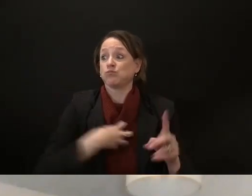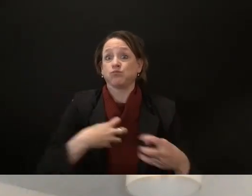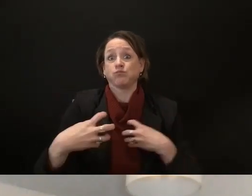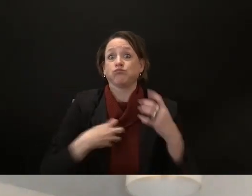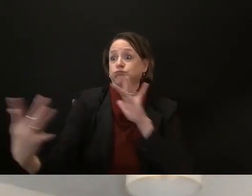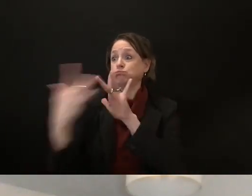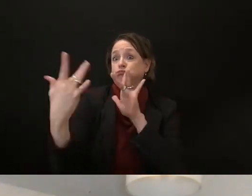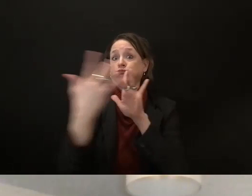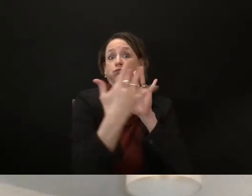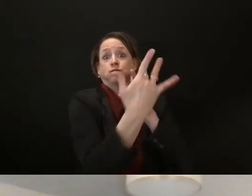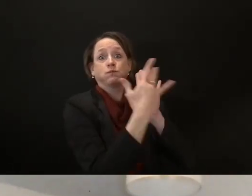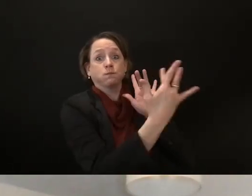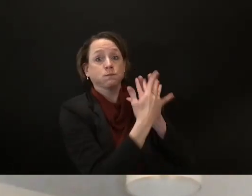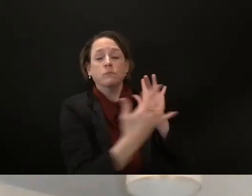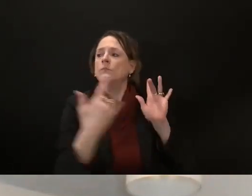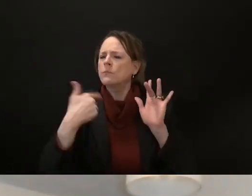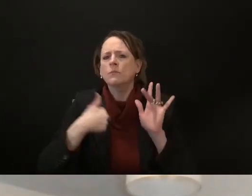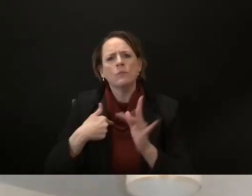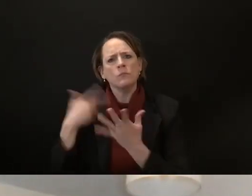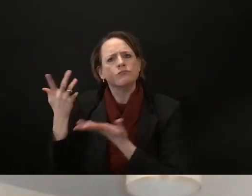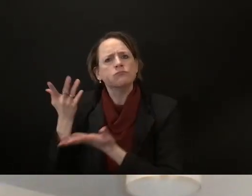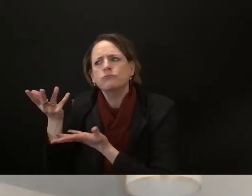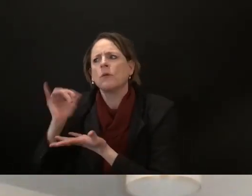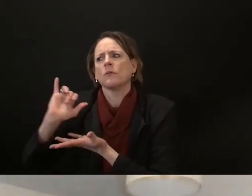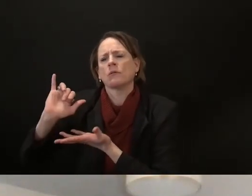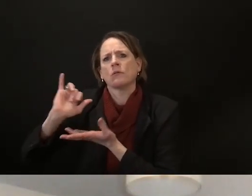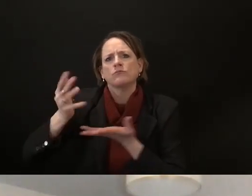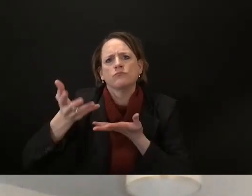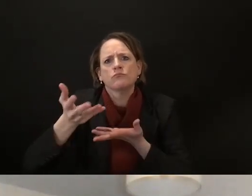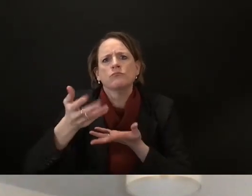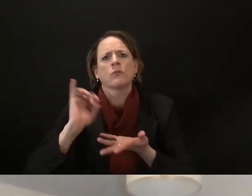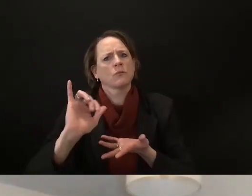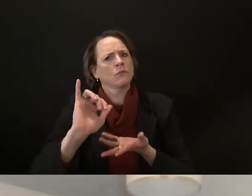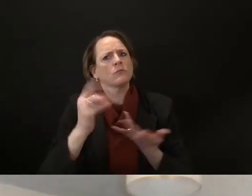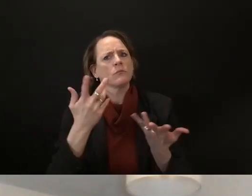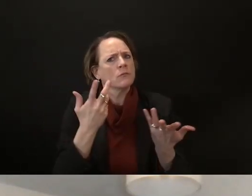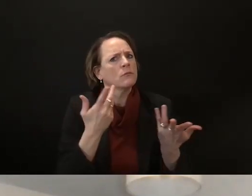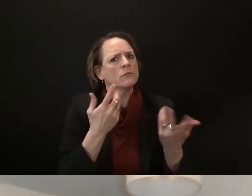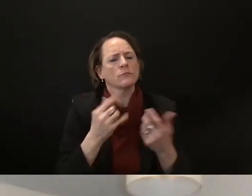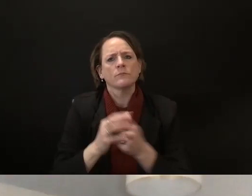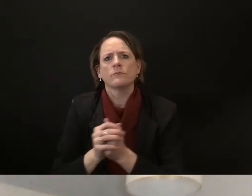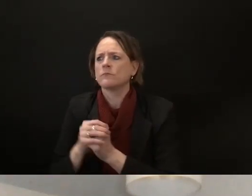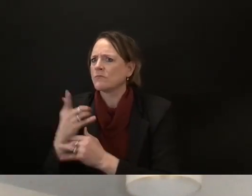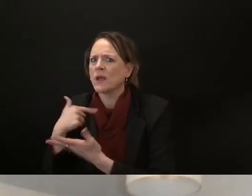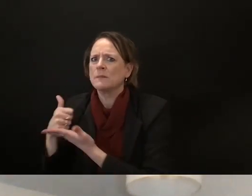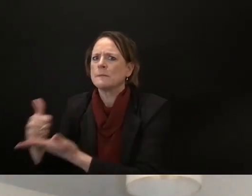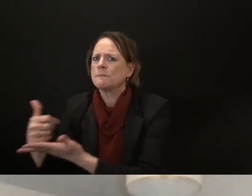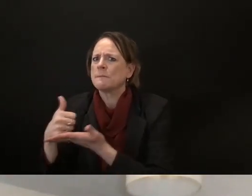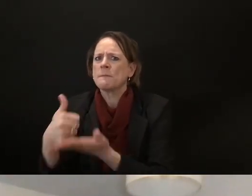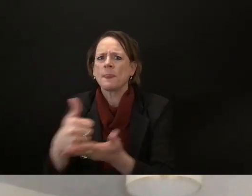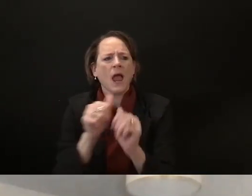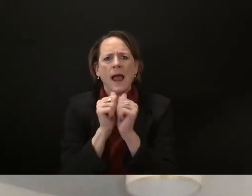process but we're continuing to work in communication with department of workforce development about the the troubles neighbors are having